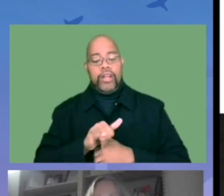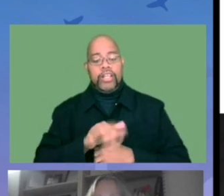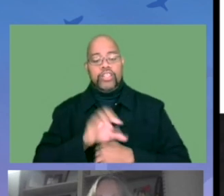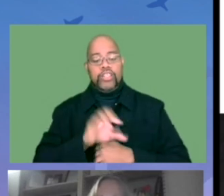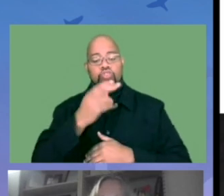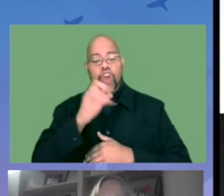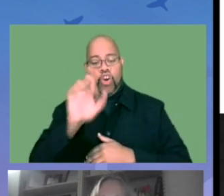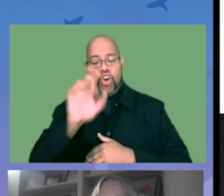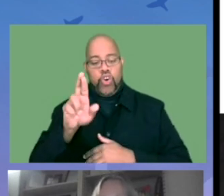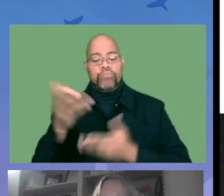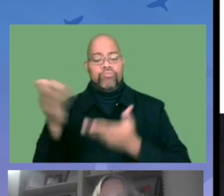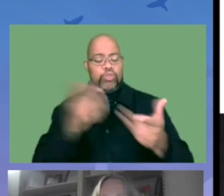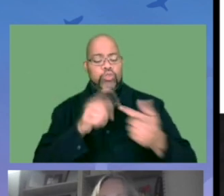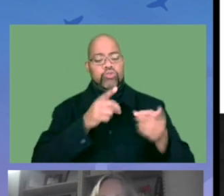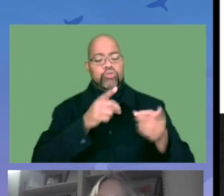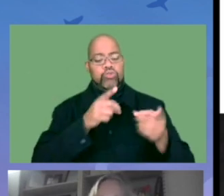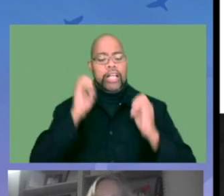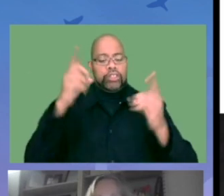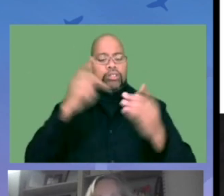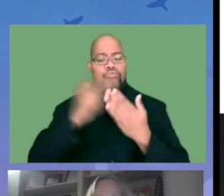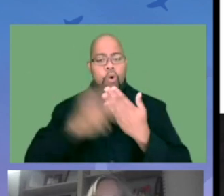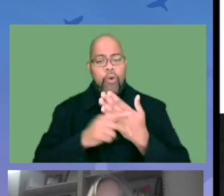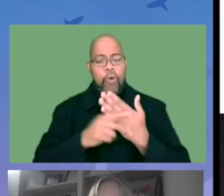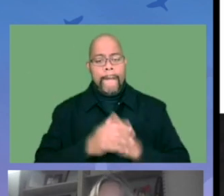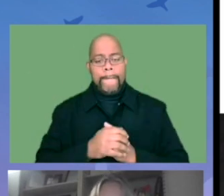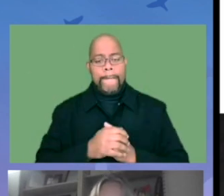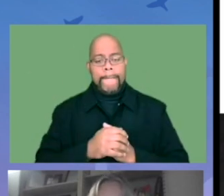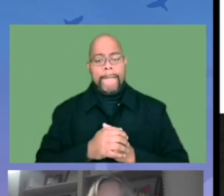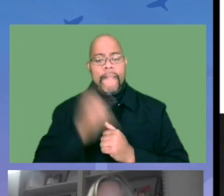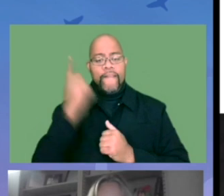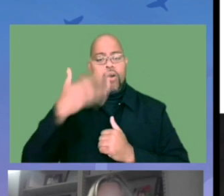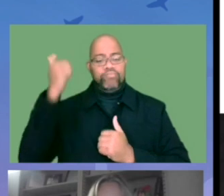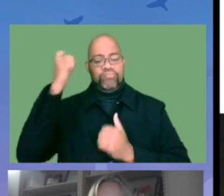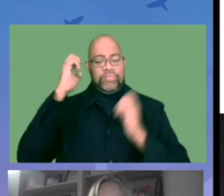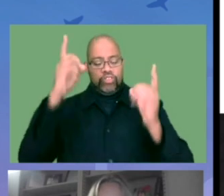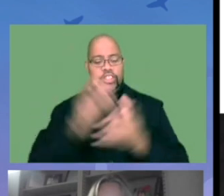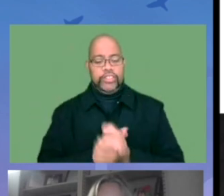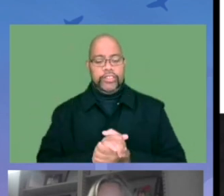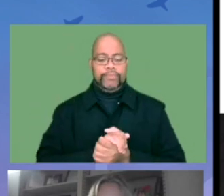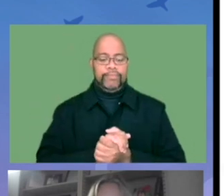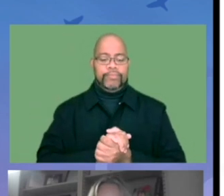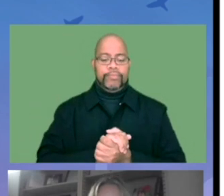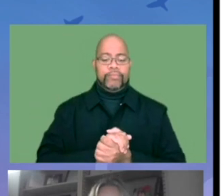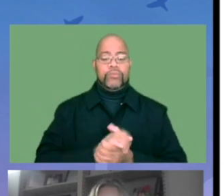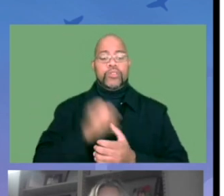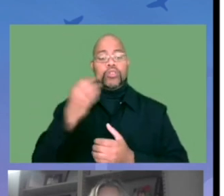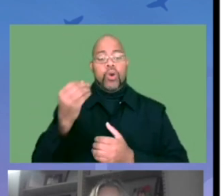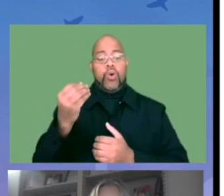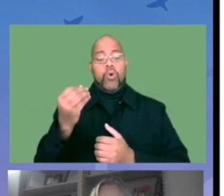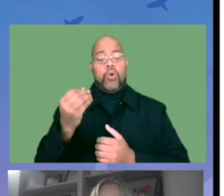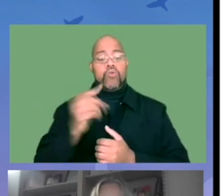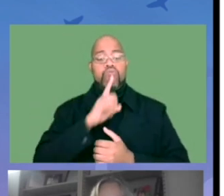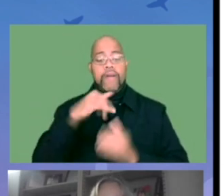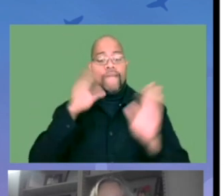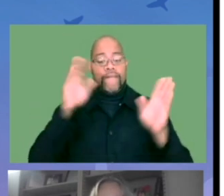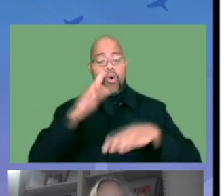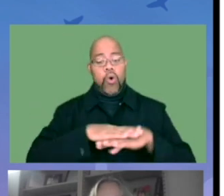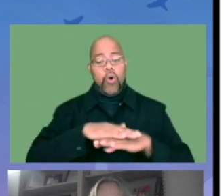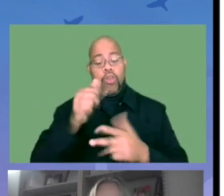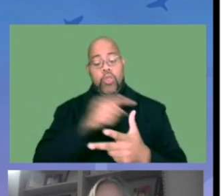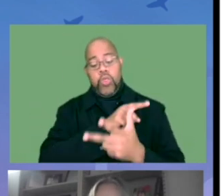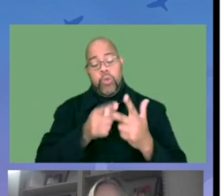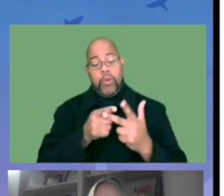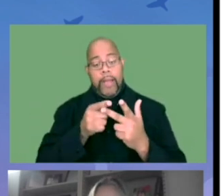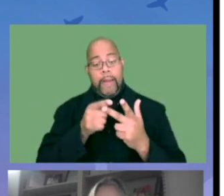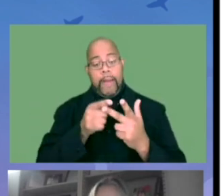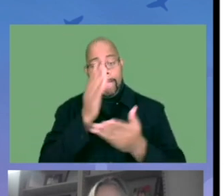Barry Schreier, who we brought in to direct education programming for higher ed. And so we